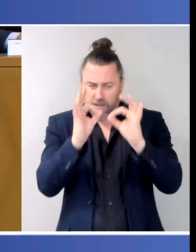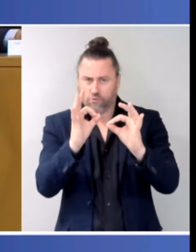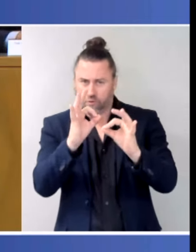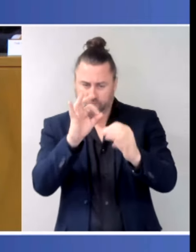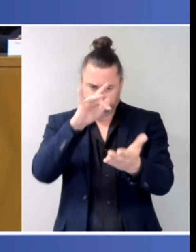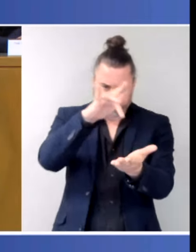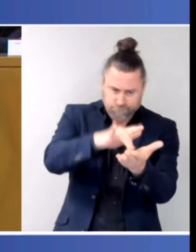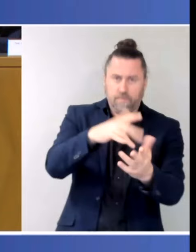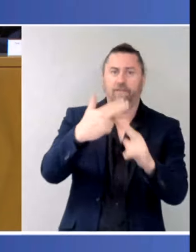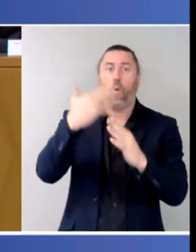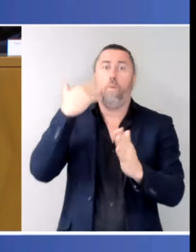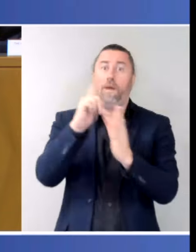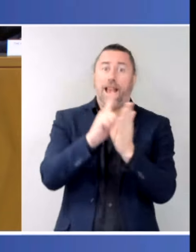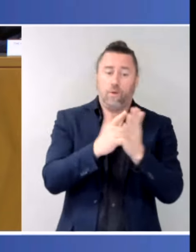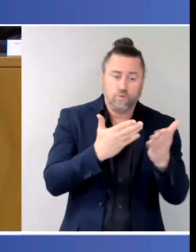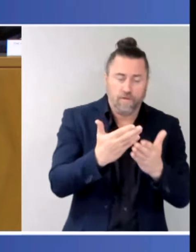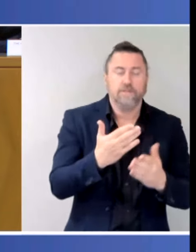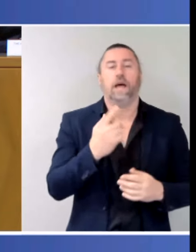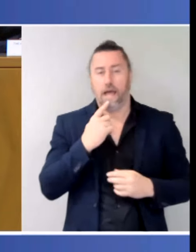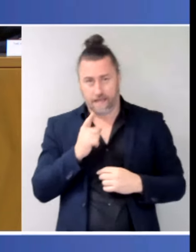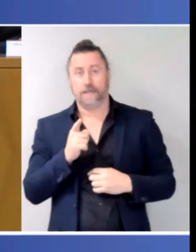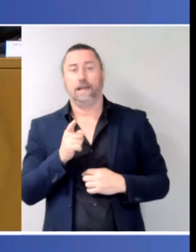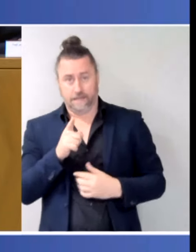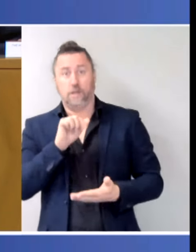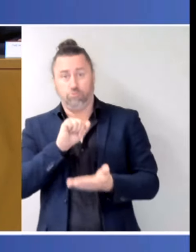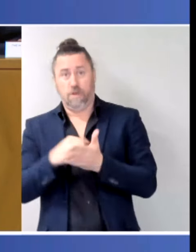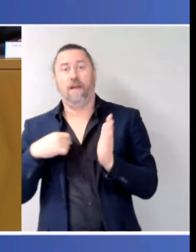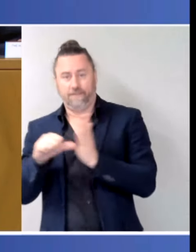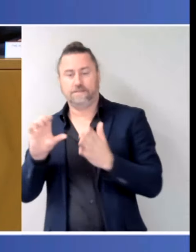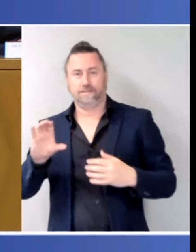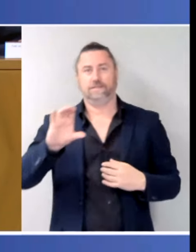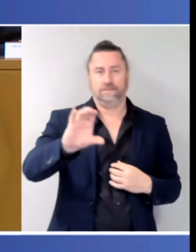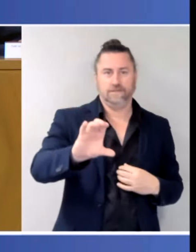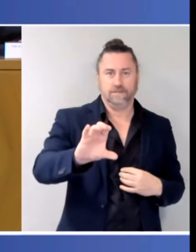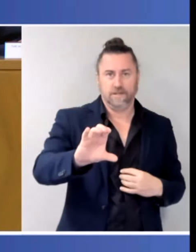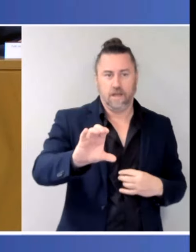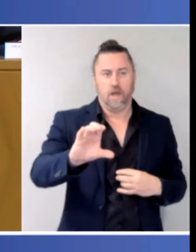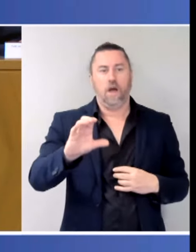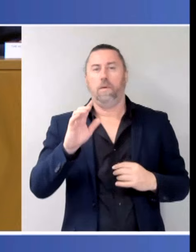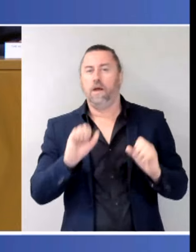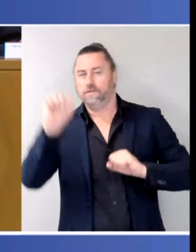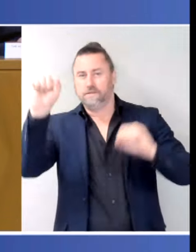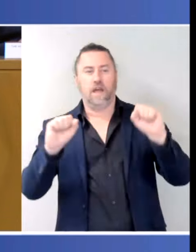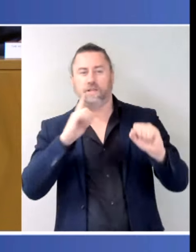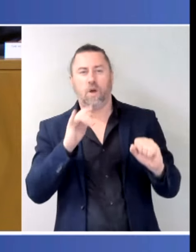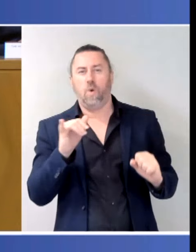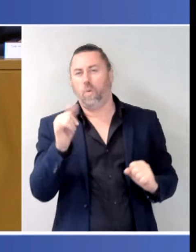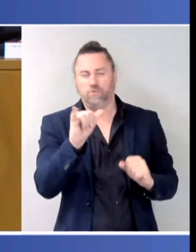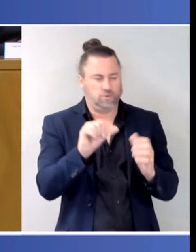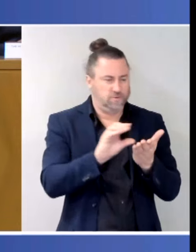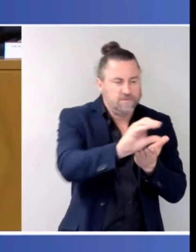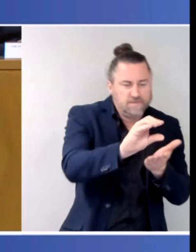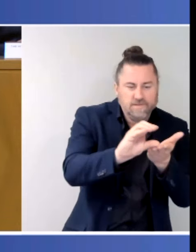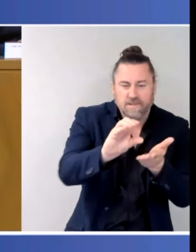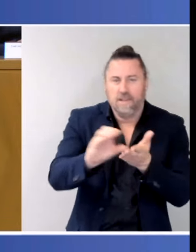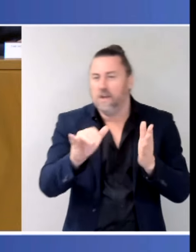funding for specialist women's services. What we didn't do today was identify there will be this dollar going to this women's legal service in this suburb.